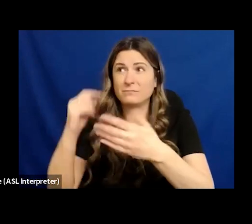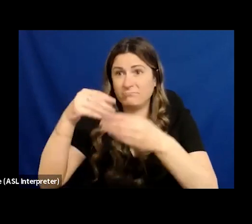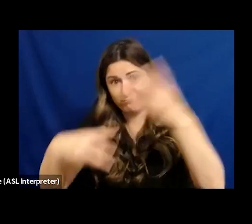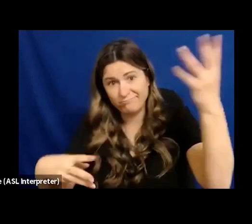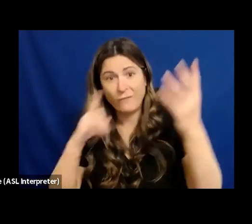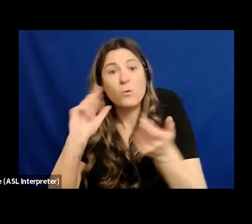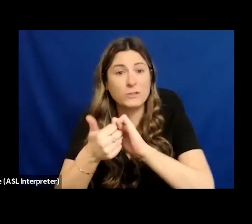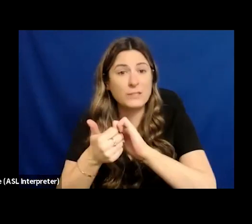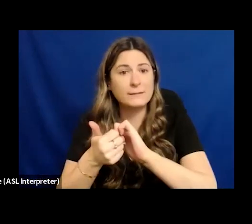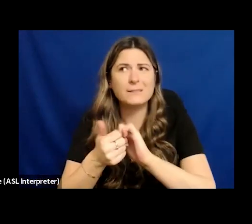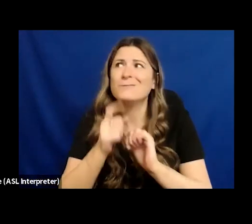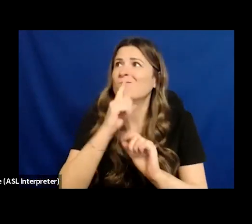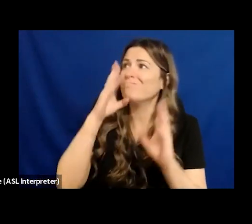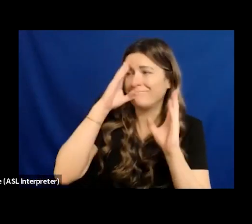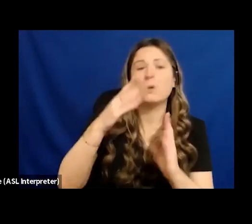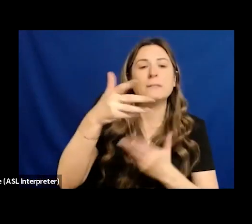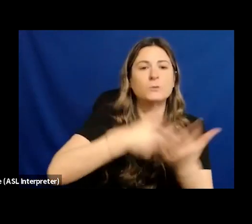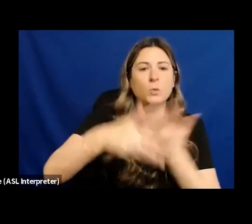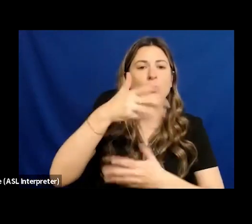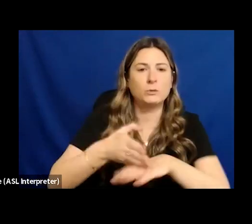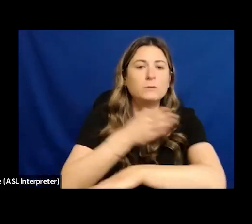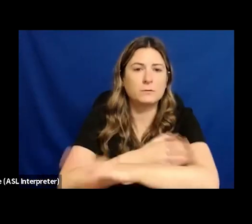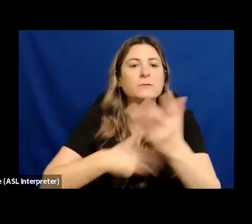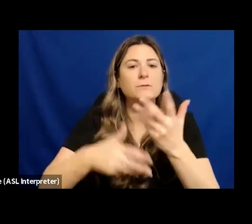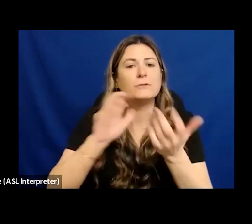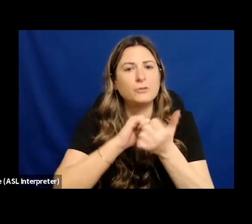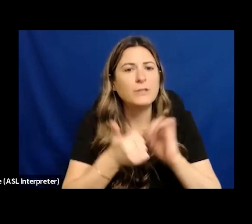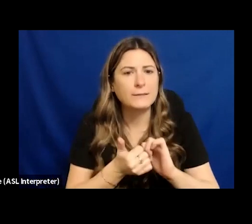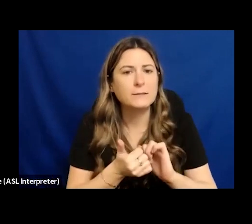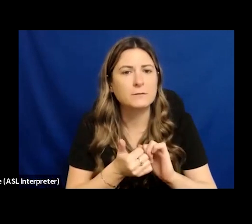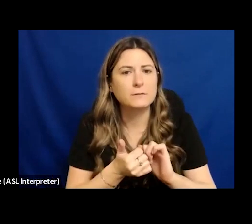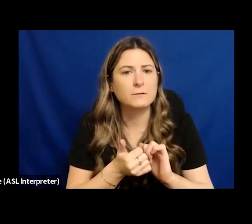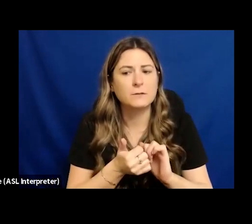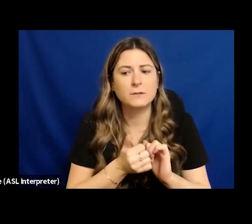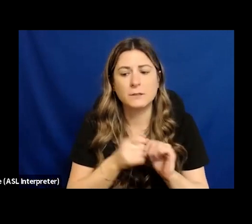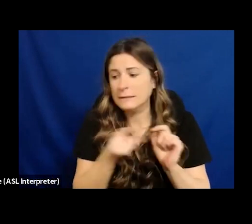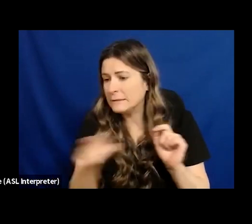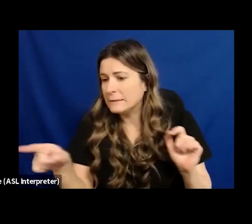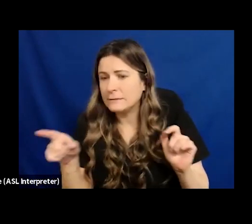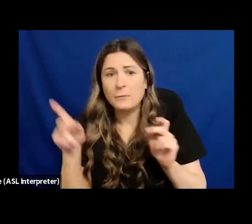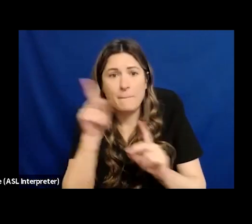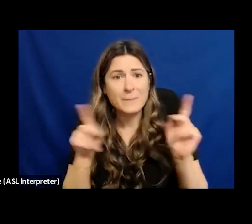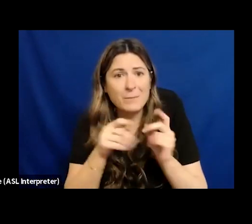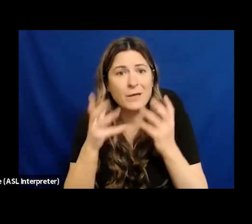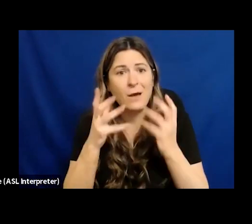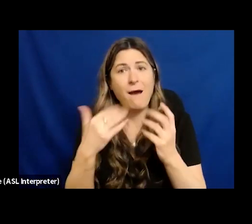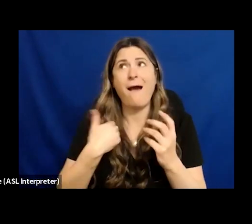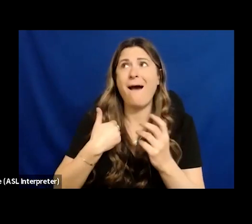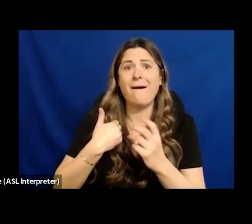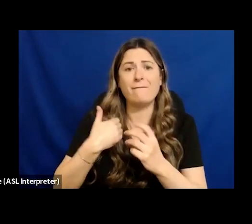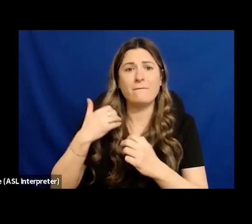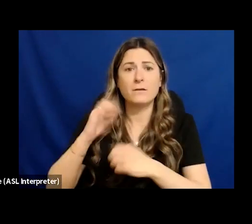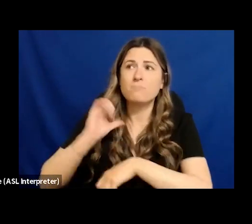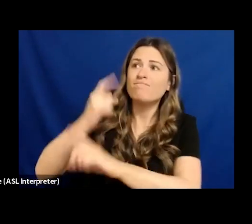is willing and able and wanting to achieve goals to be able to participate in society in a